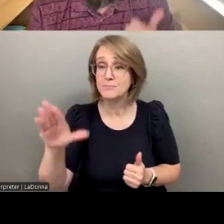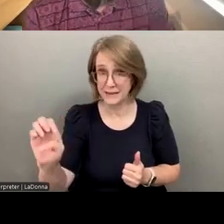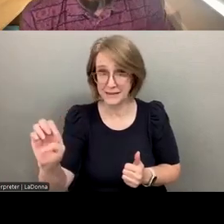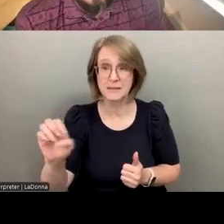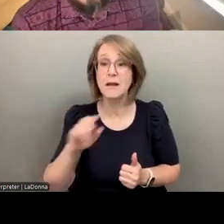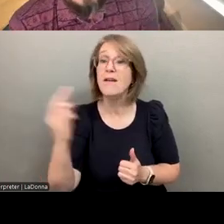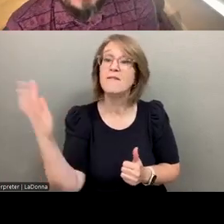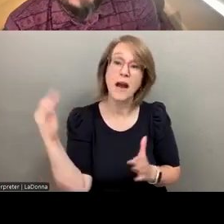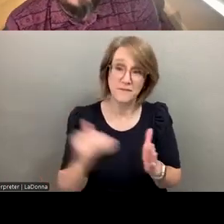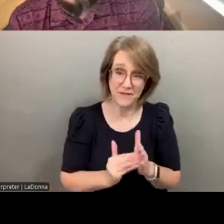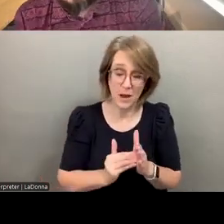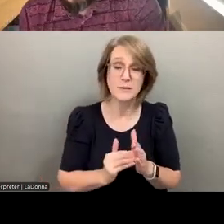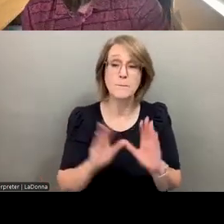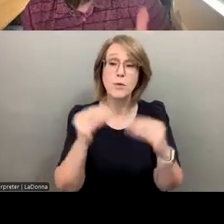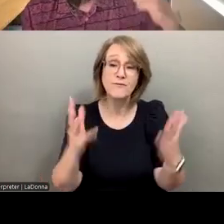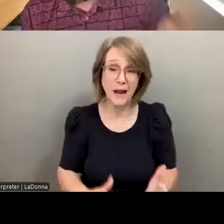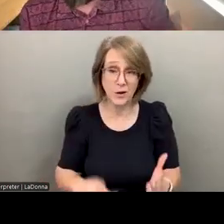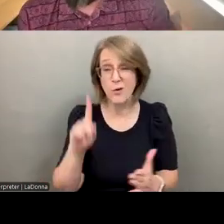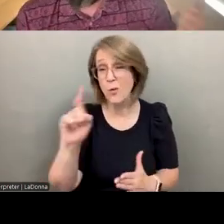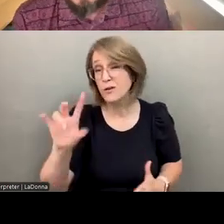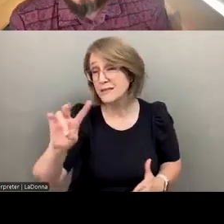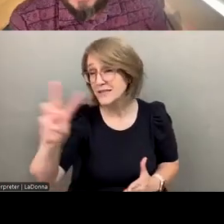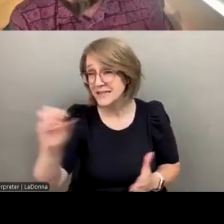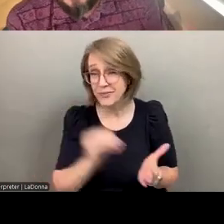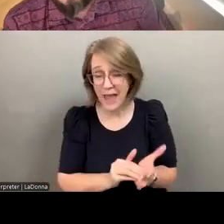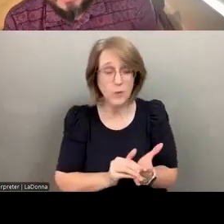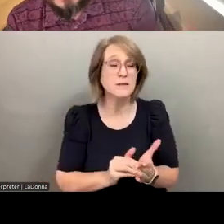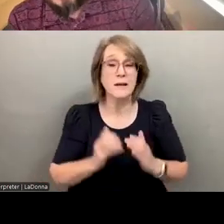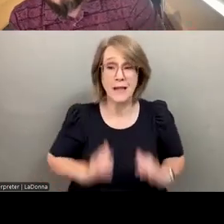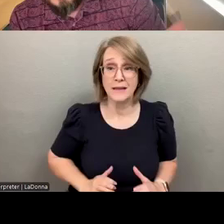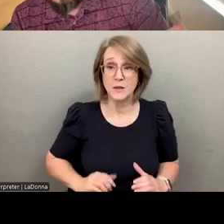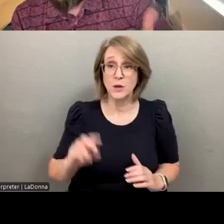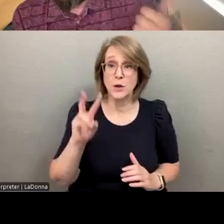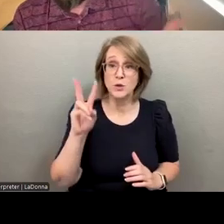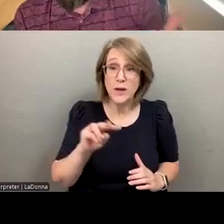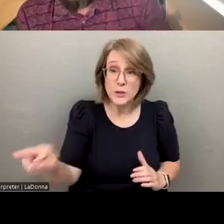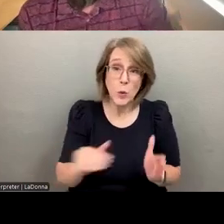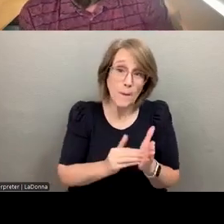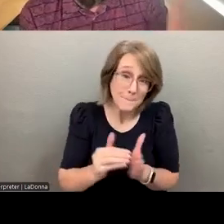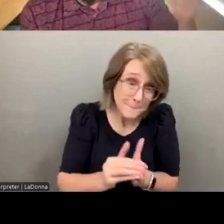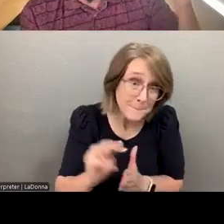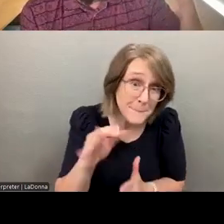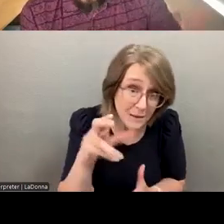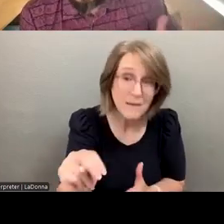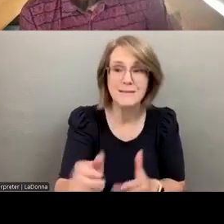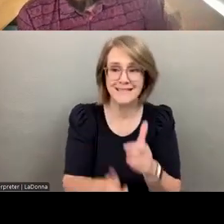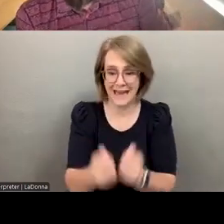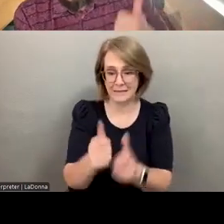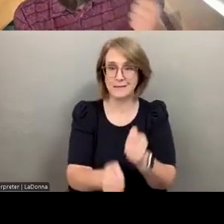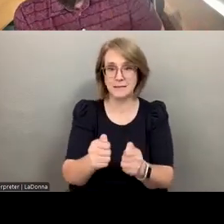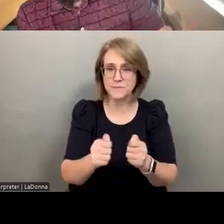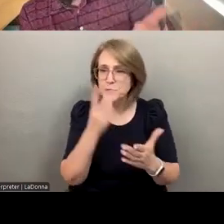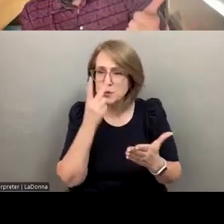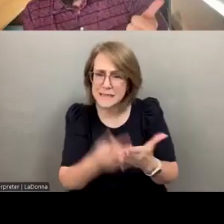providers, 176,000 clients, 22 million text conversations, where we looked at empathy for all